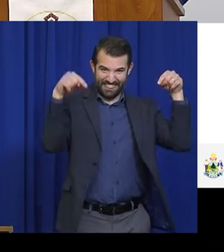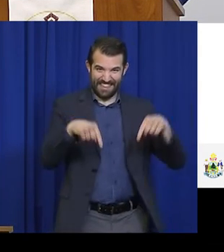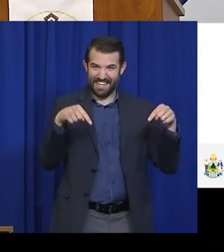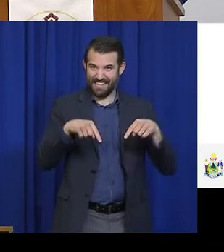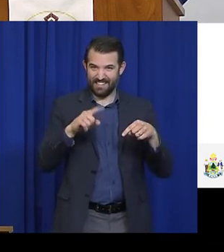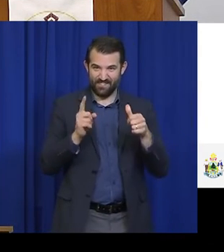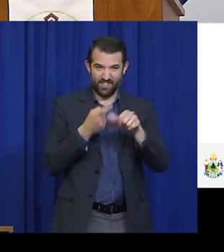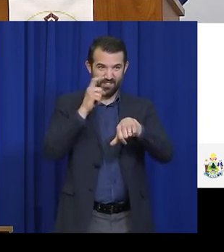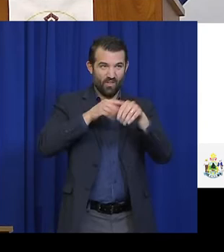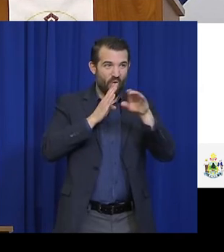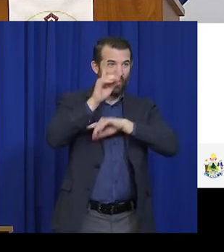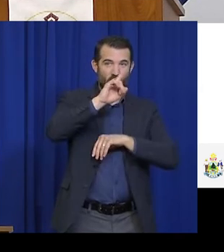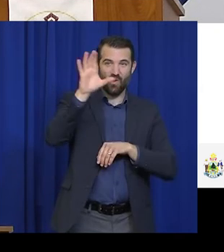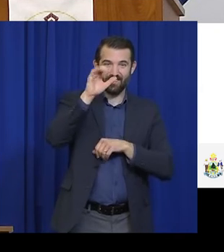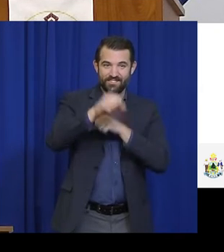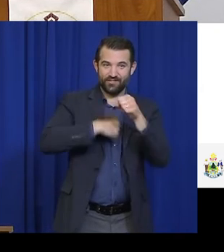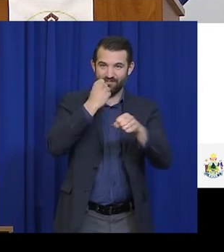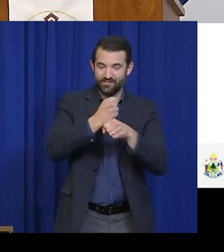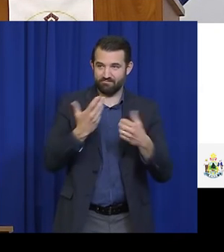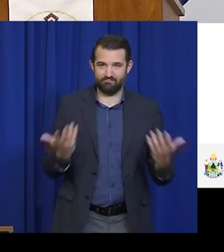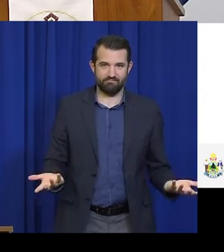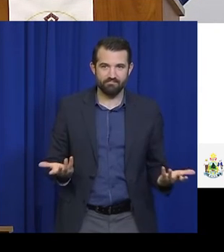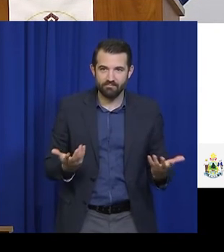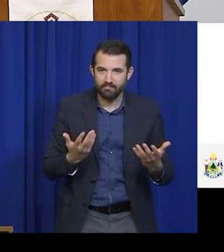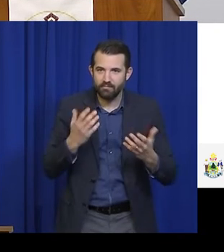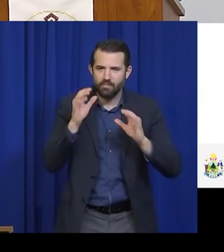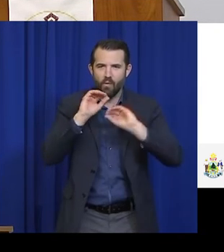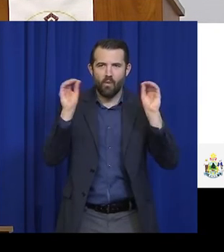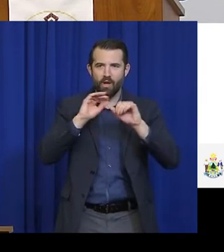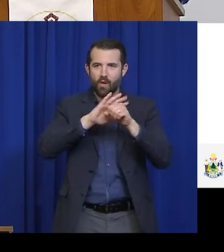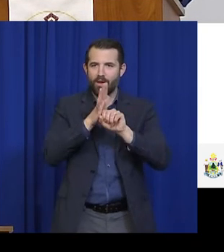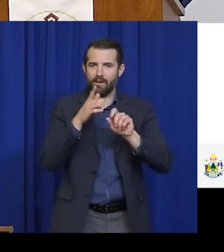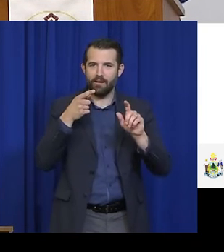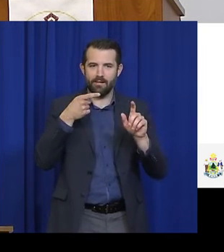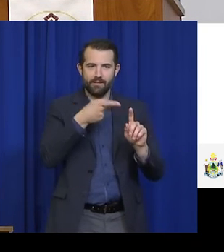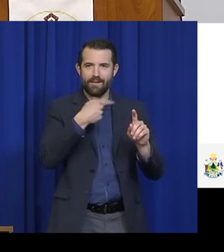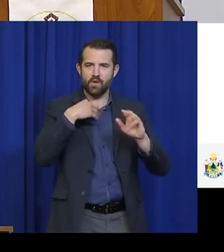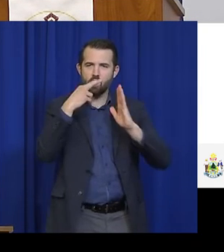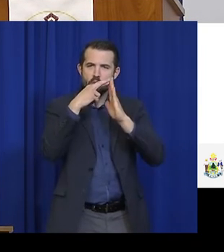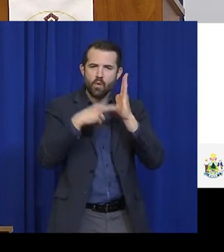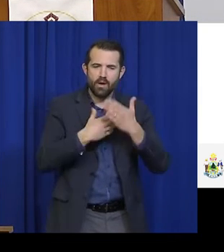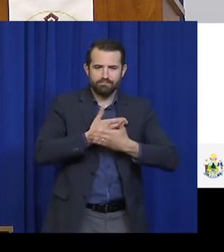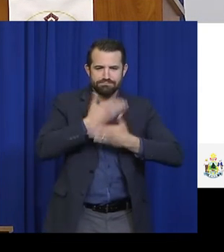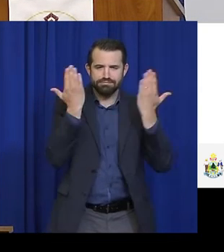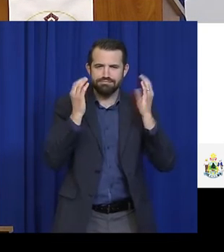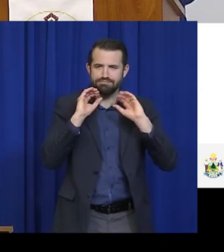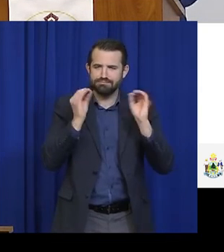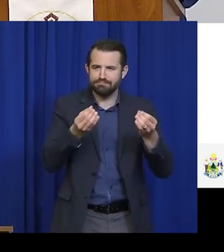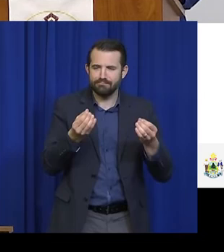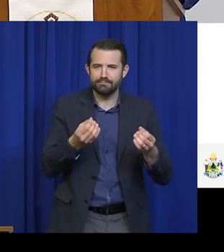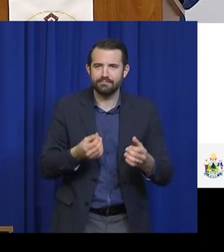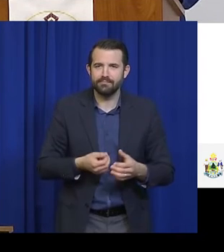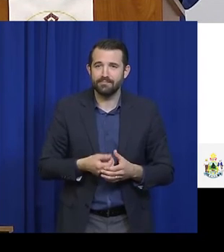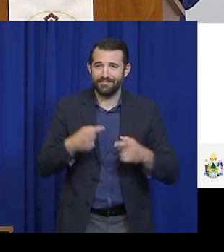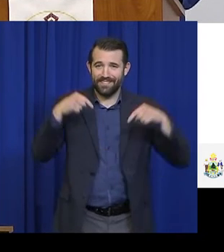no COVID-19 manual. Things will be confusing because this is complicated.